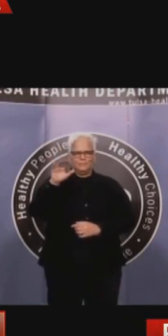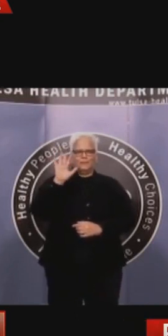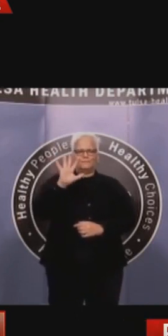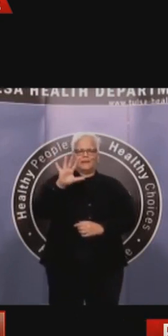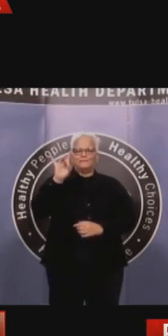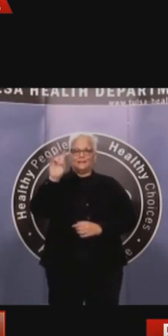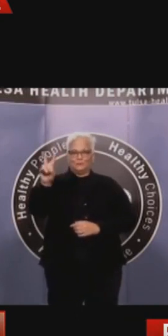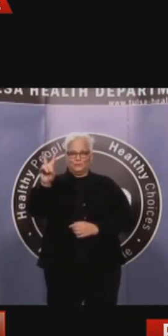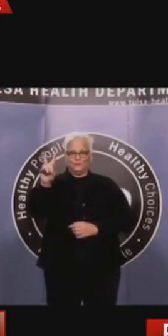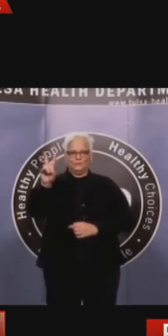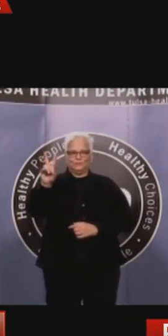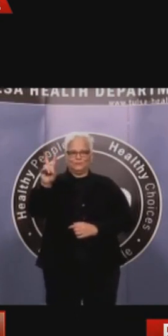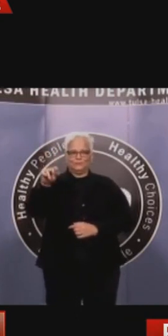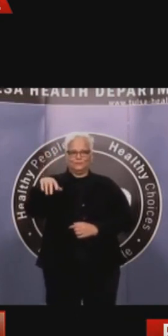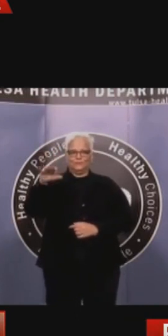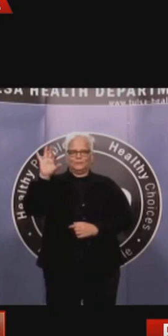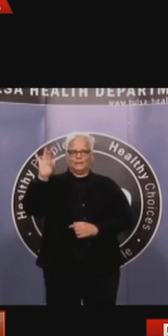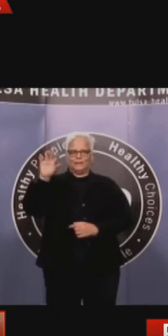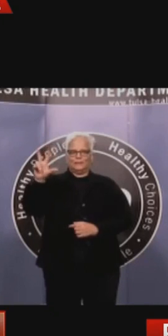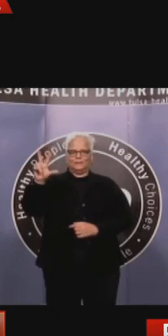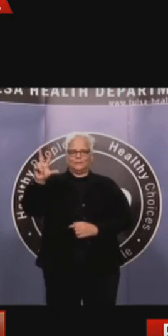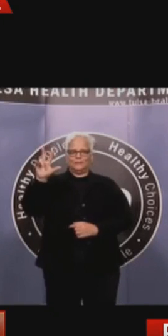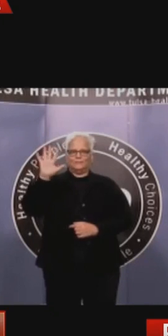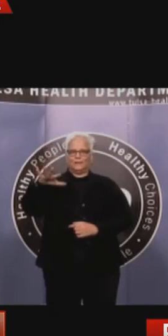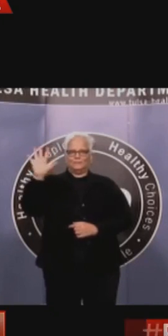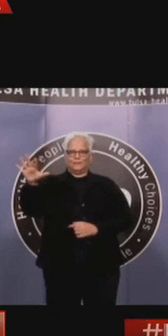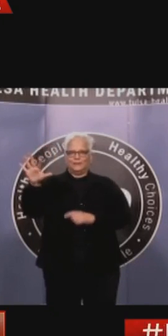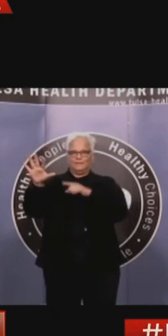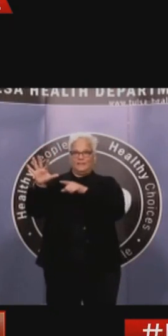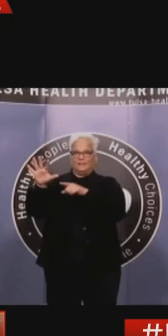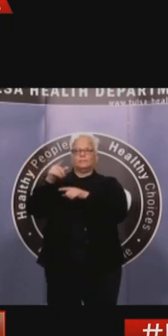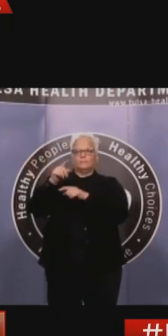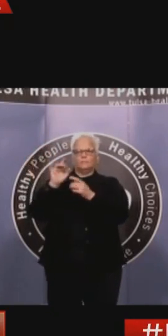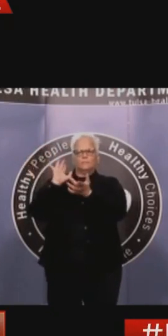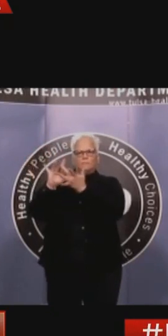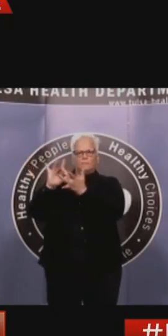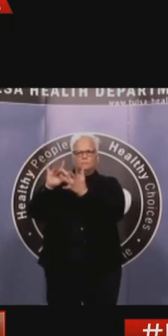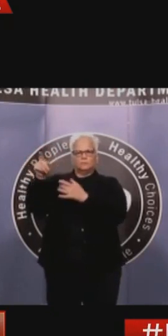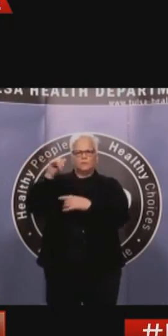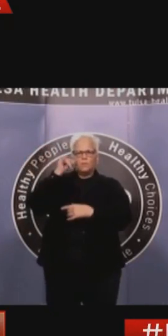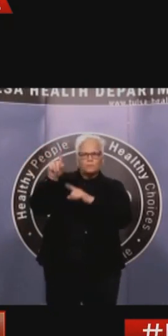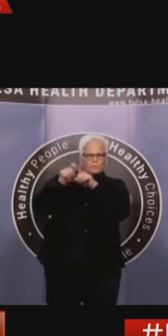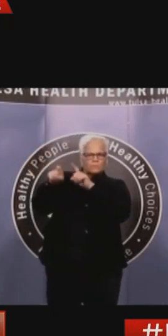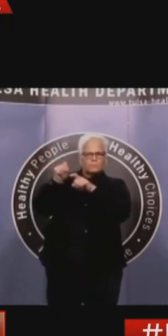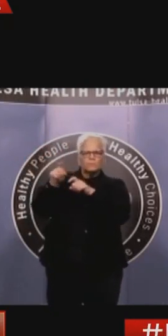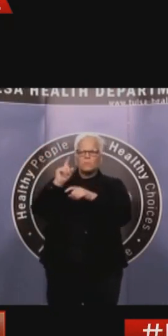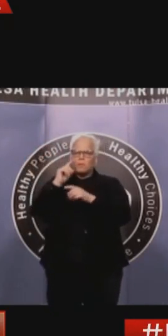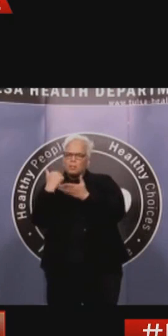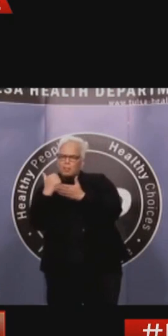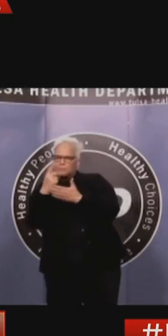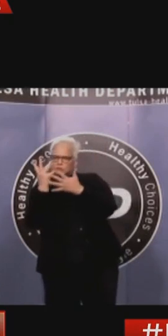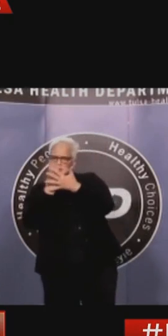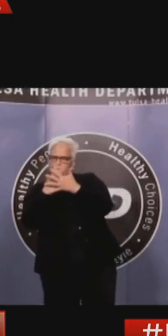OSU Medicine, for their quick response ramping up testing for the state by doing some 1,200 tests a day with a